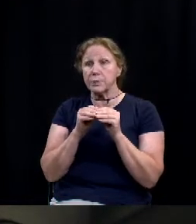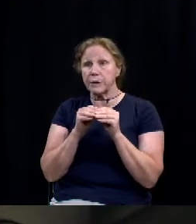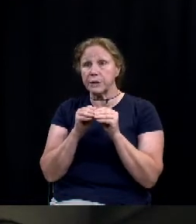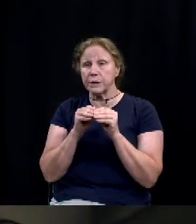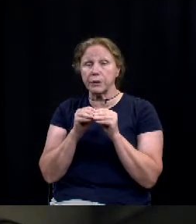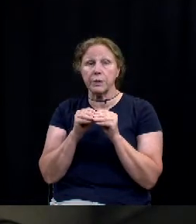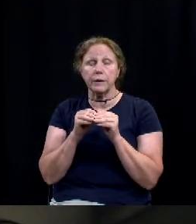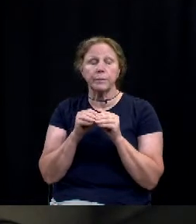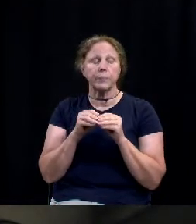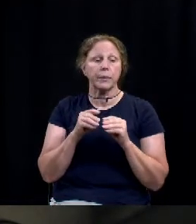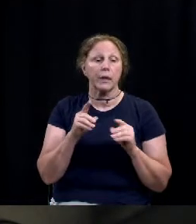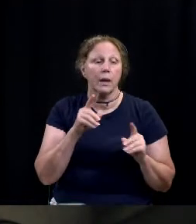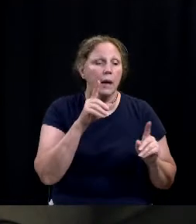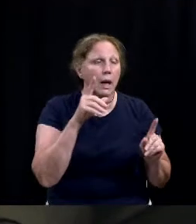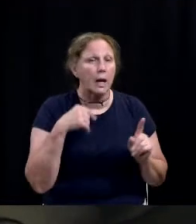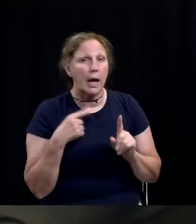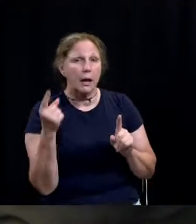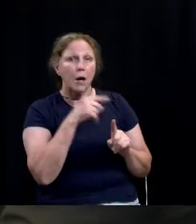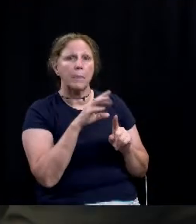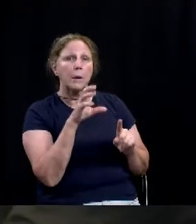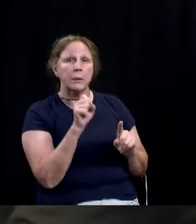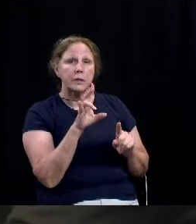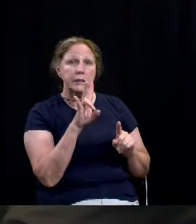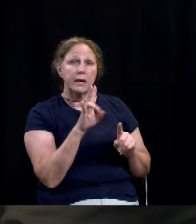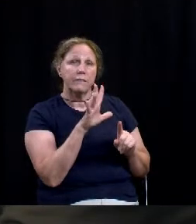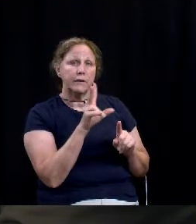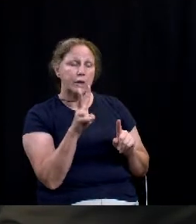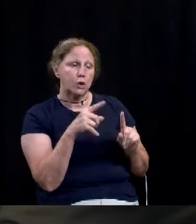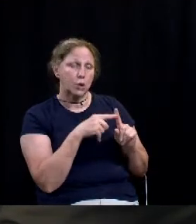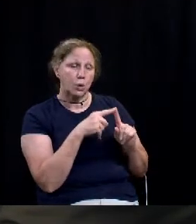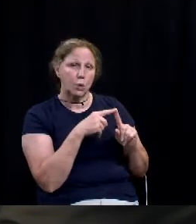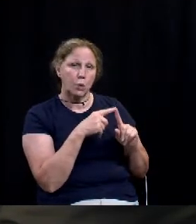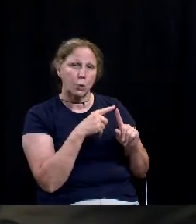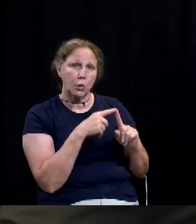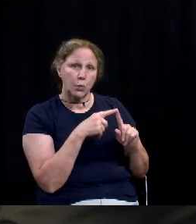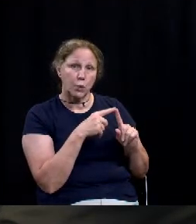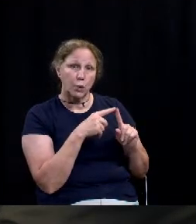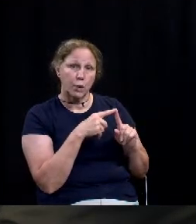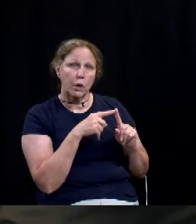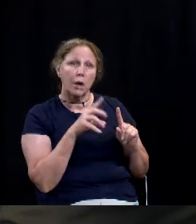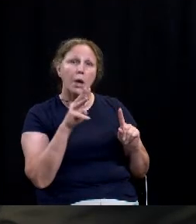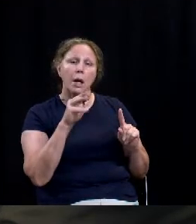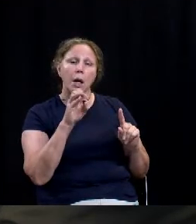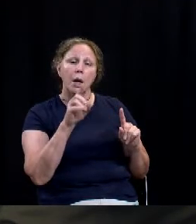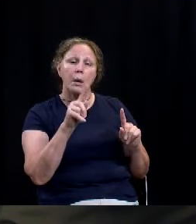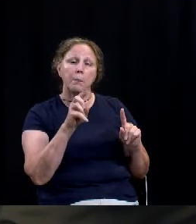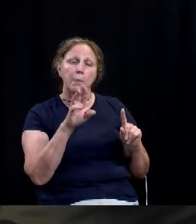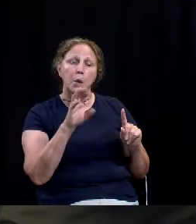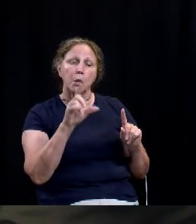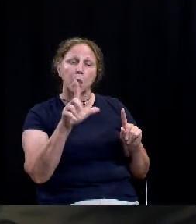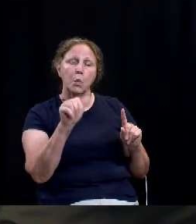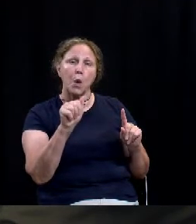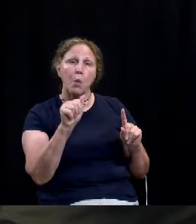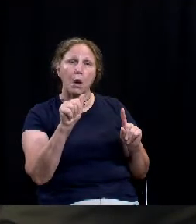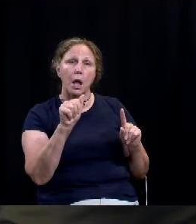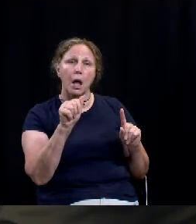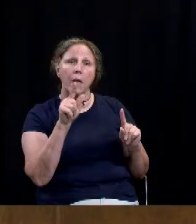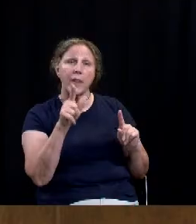quick, Bradley, I just want to go back to resolution 752, the contract with Motorola, just for the benefit of my